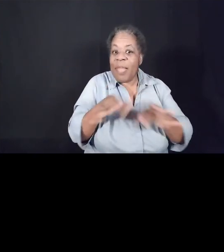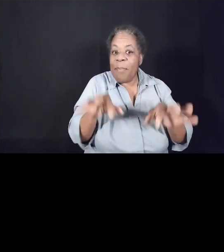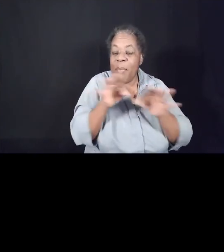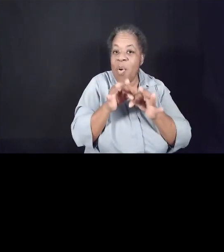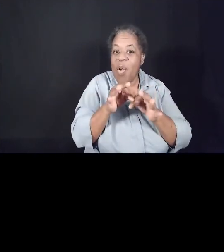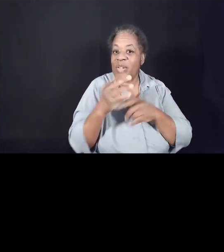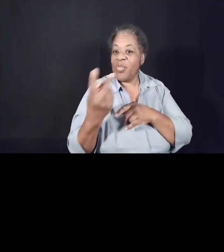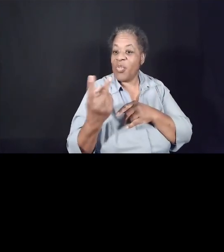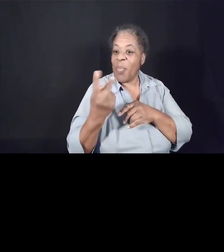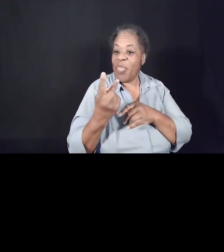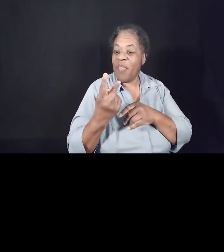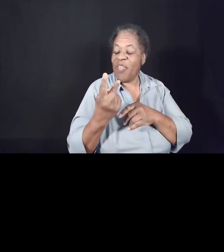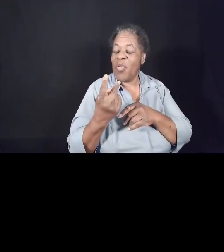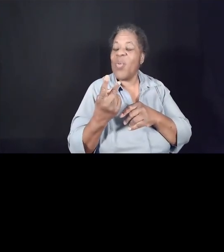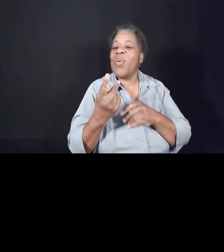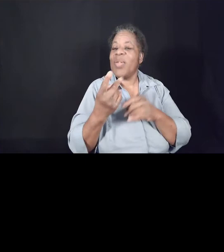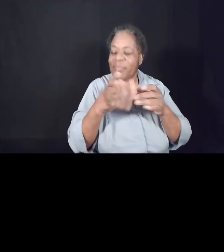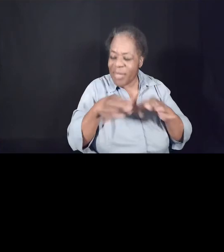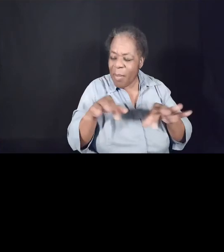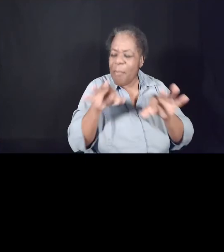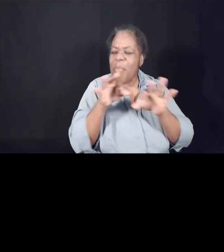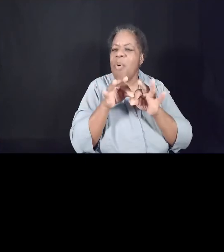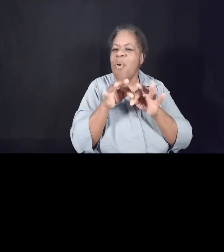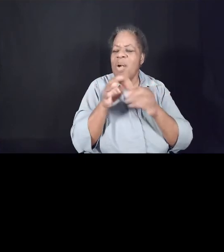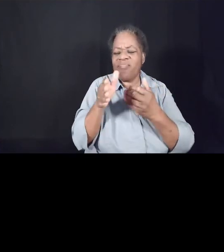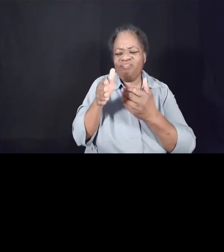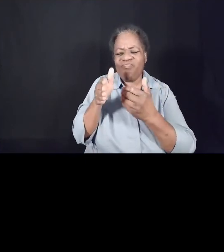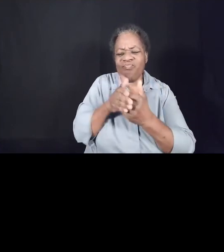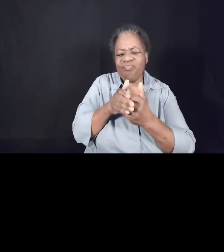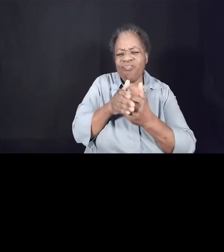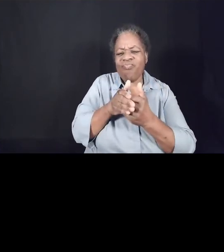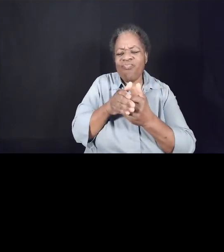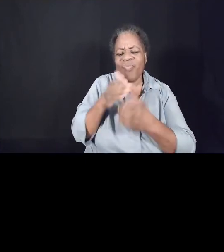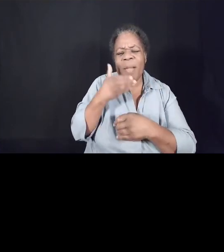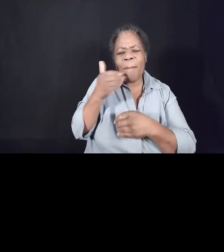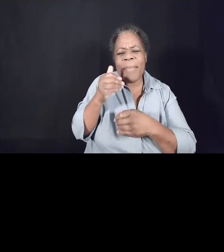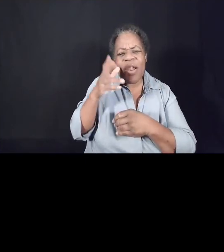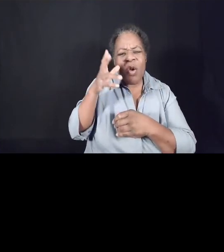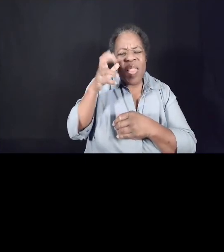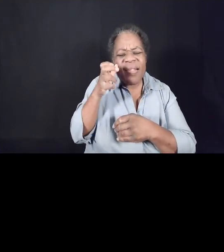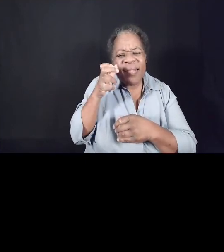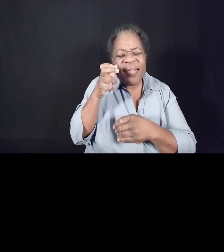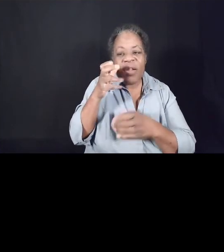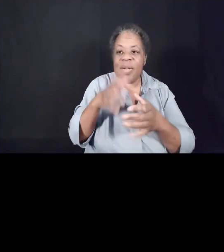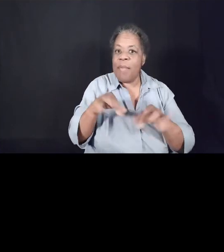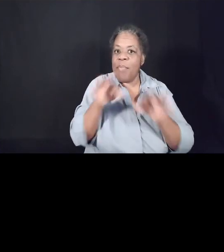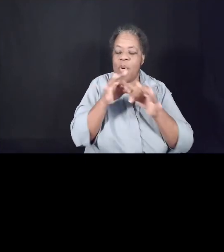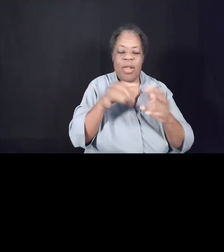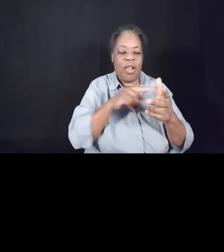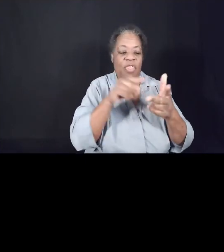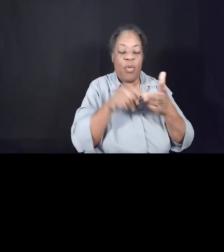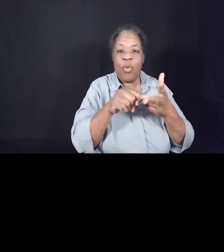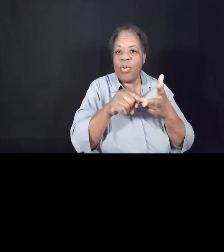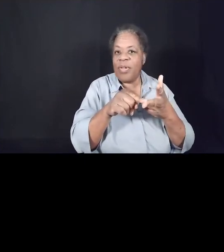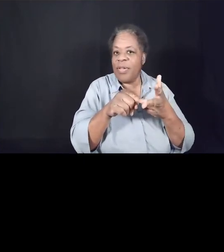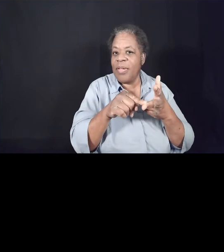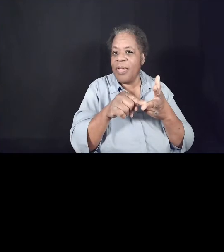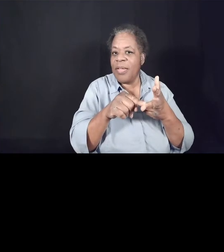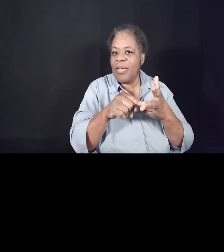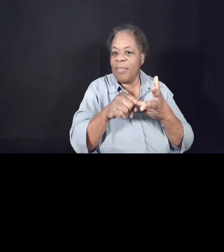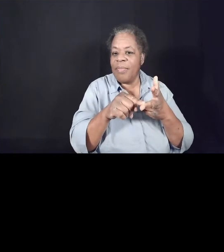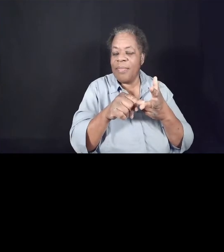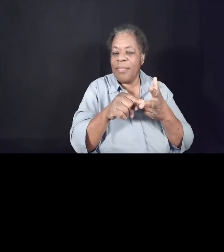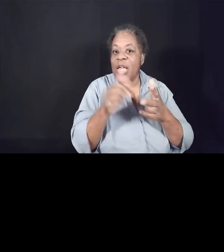And I think that that proximity of being a better listener really matters. And then the third thing is place yourself